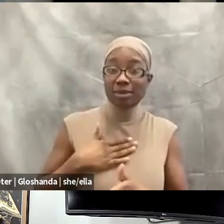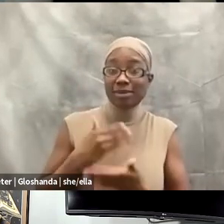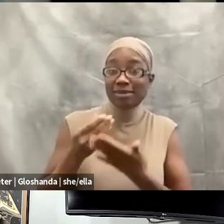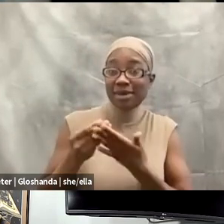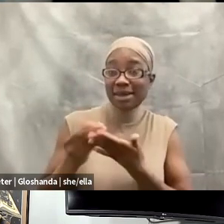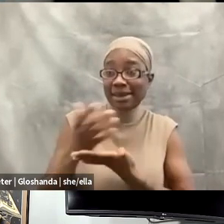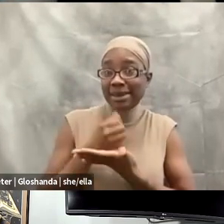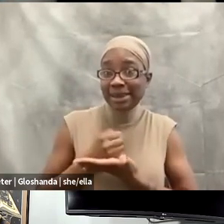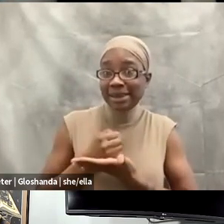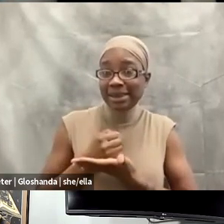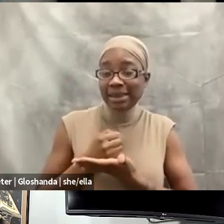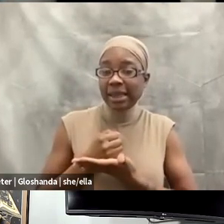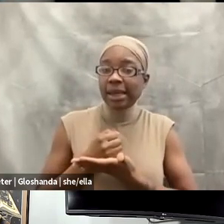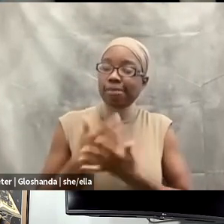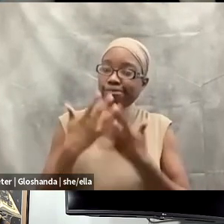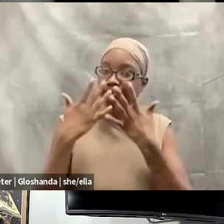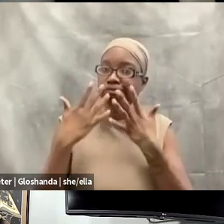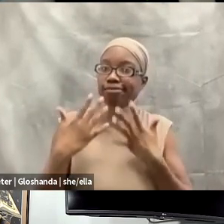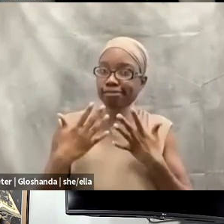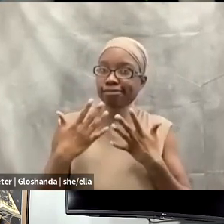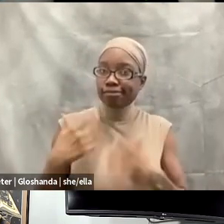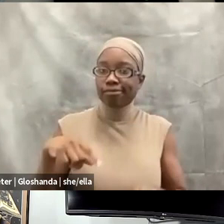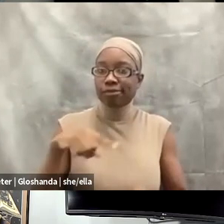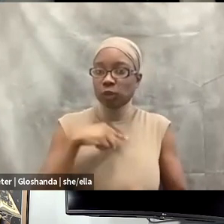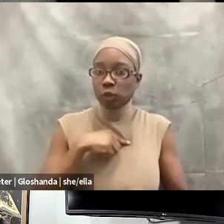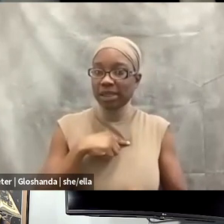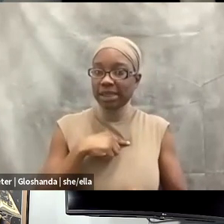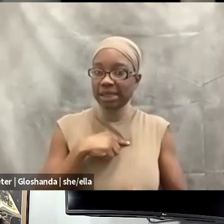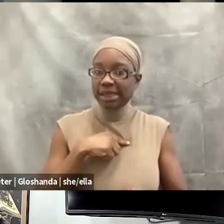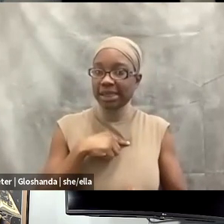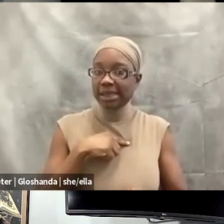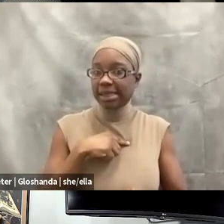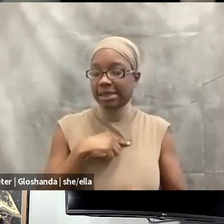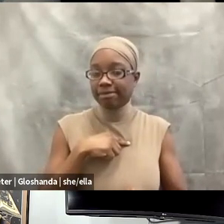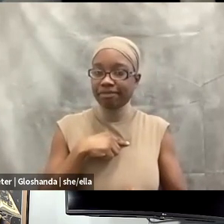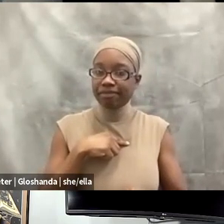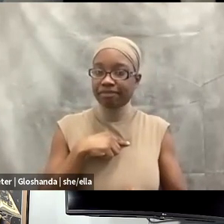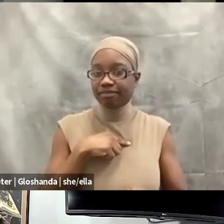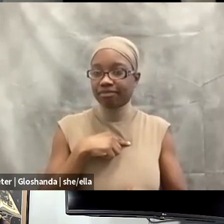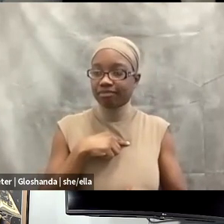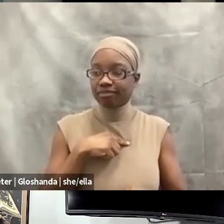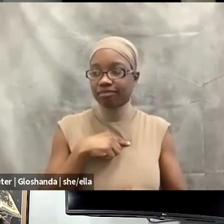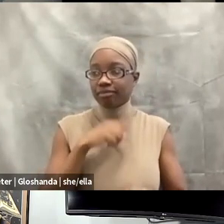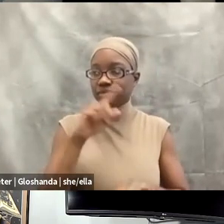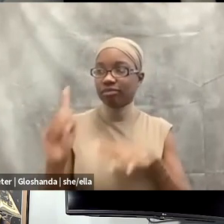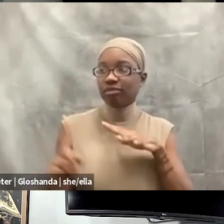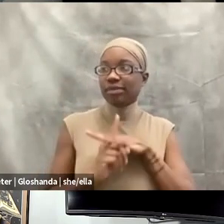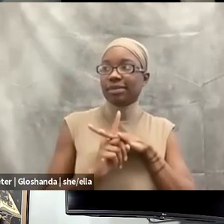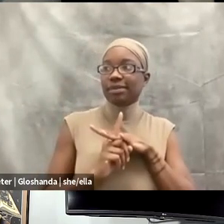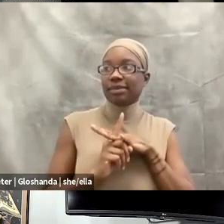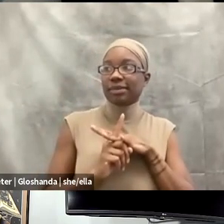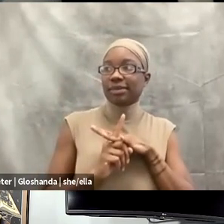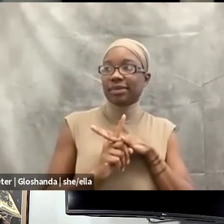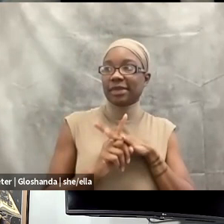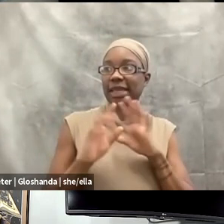unfortunately there are times that we show up in, in places where, where we're uncomfortable and we